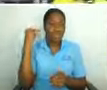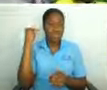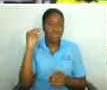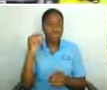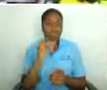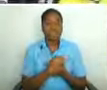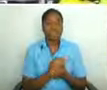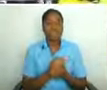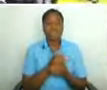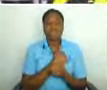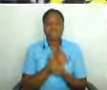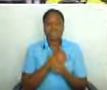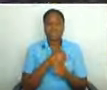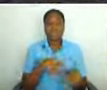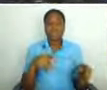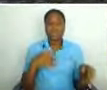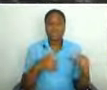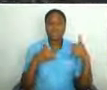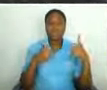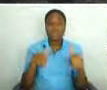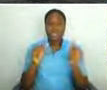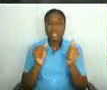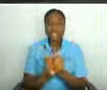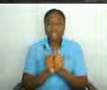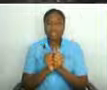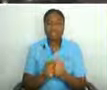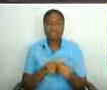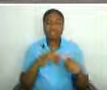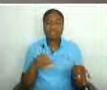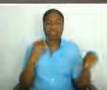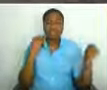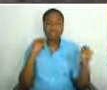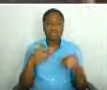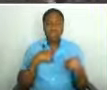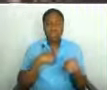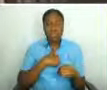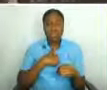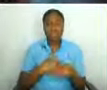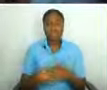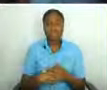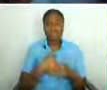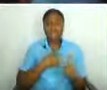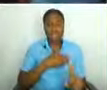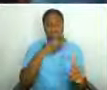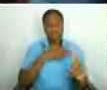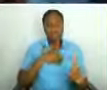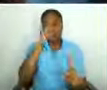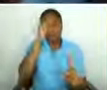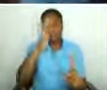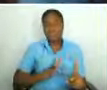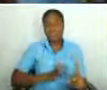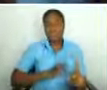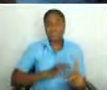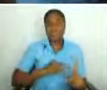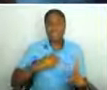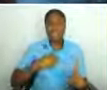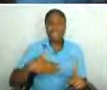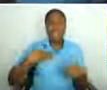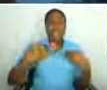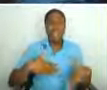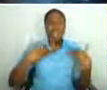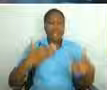love to play, love to jam. You see me as a man, I'm a